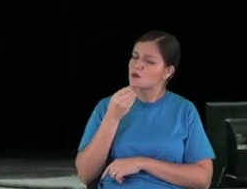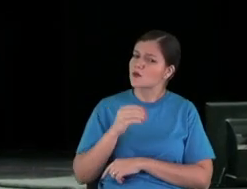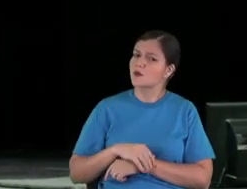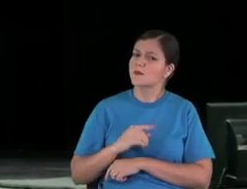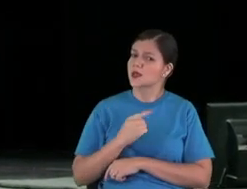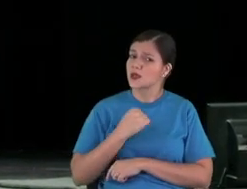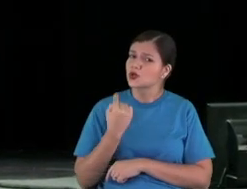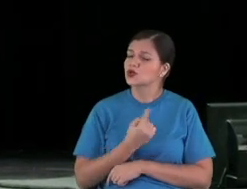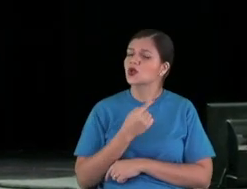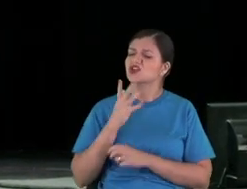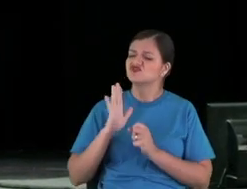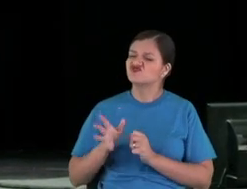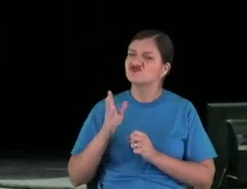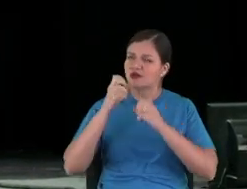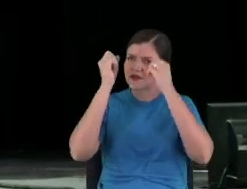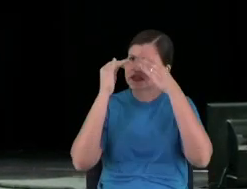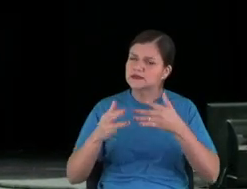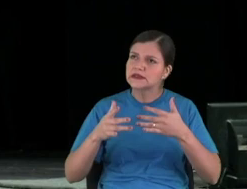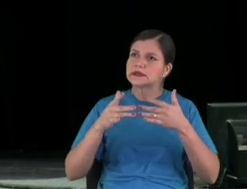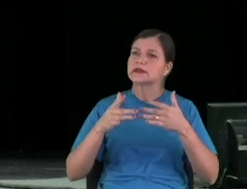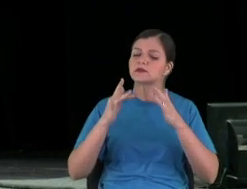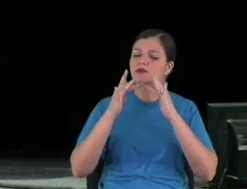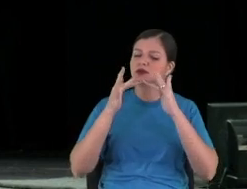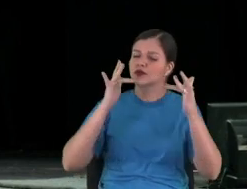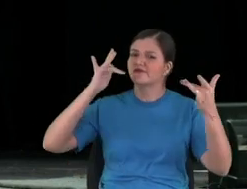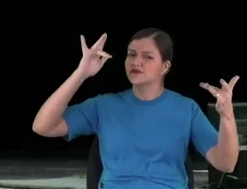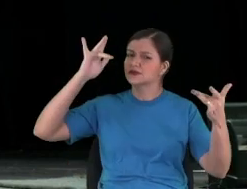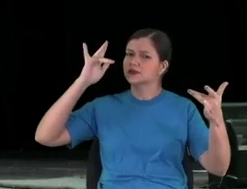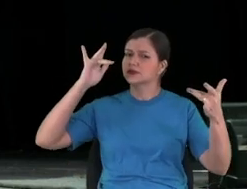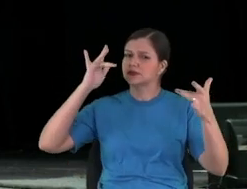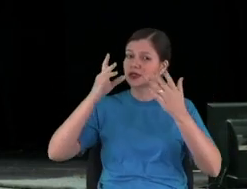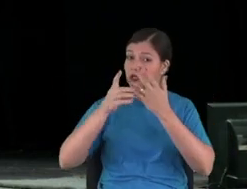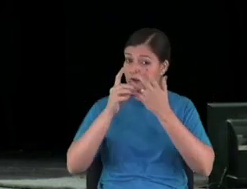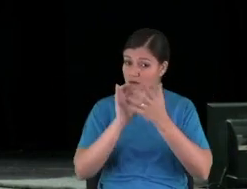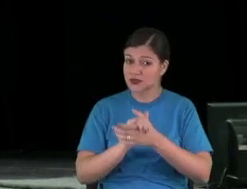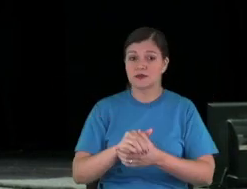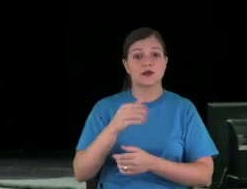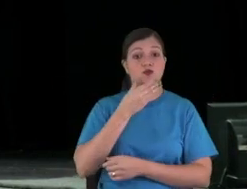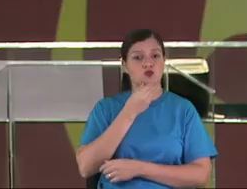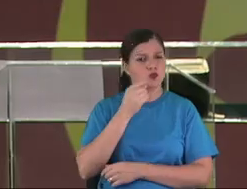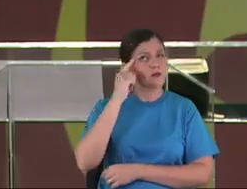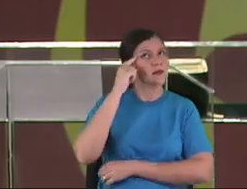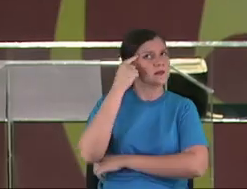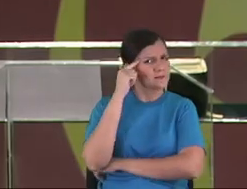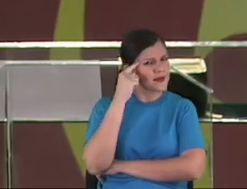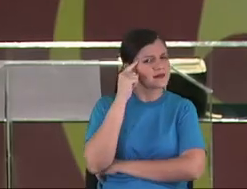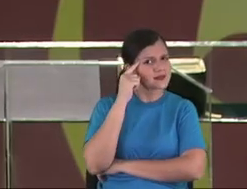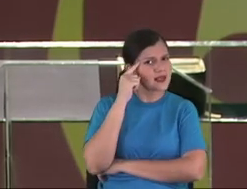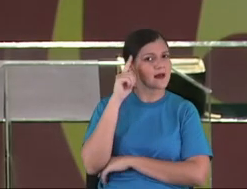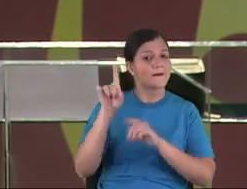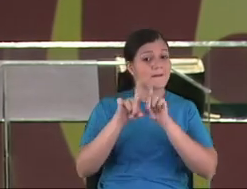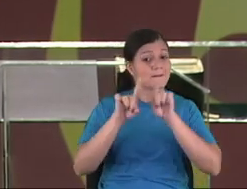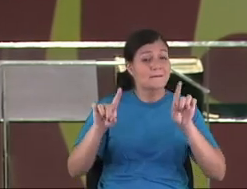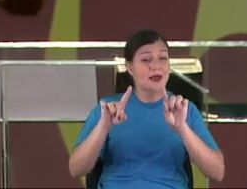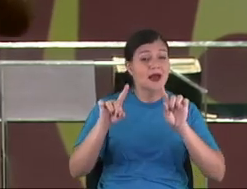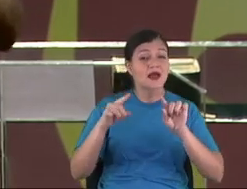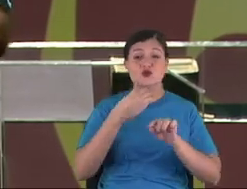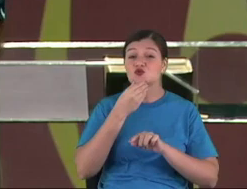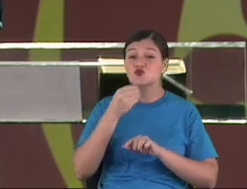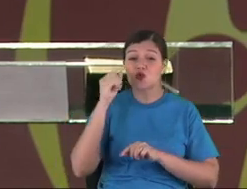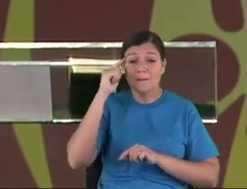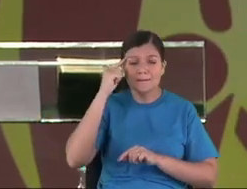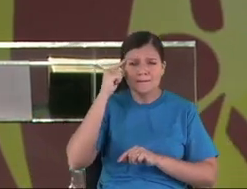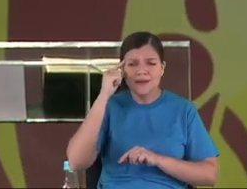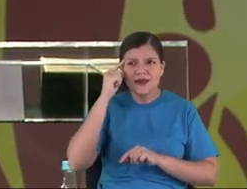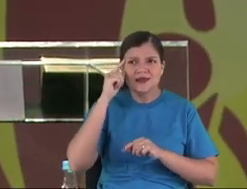as you said before, he thinks a lot. The man thinks a lot. But the man